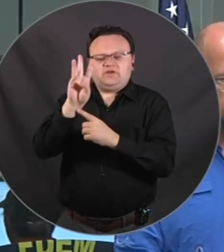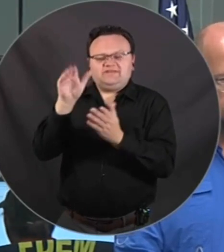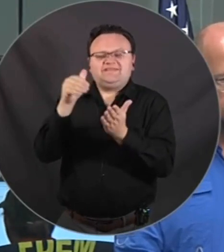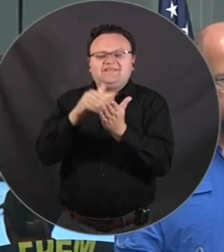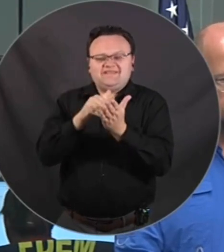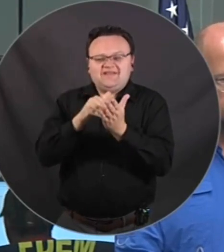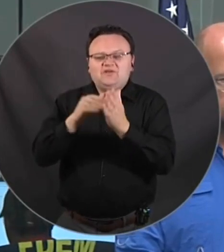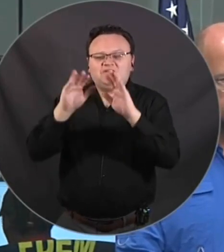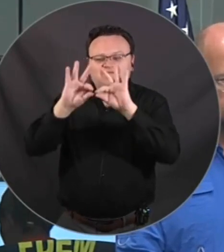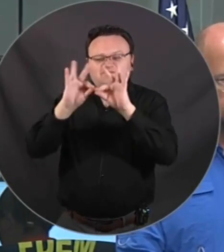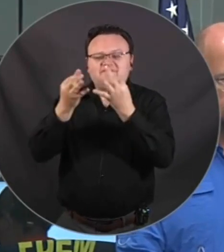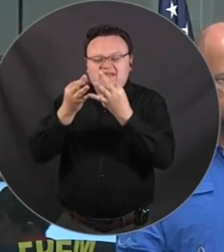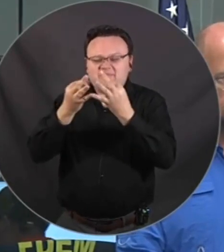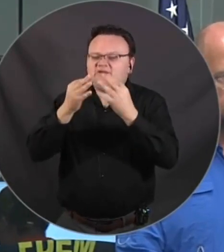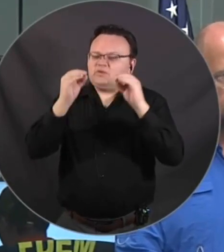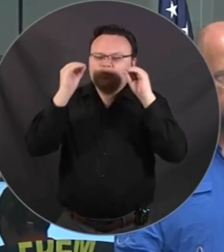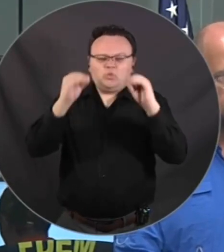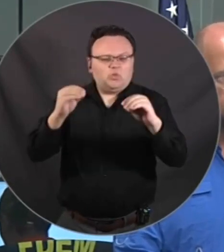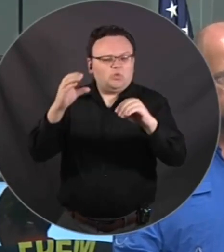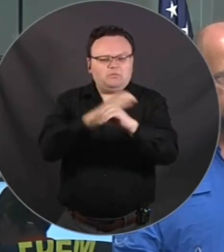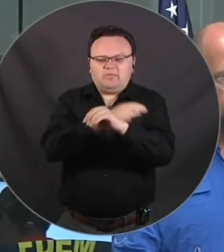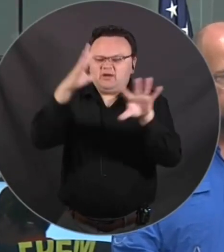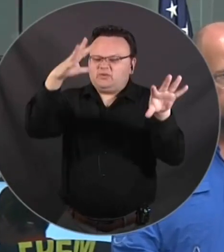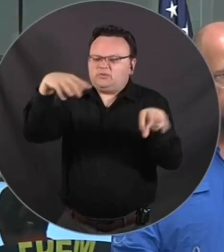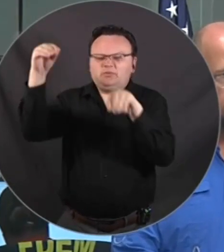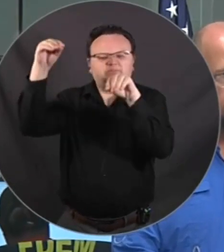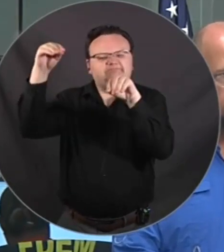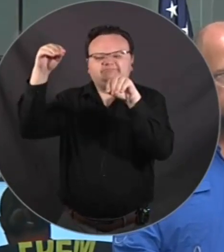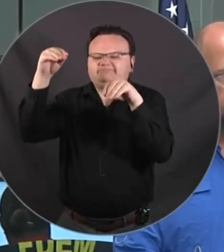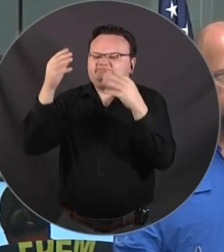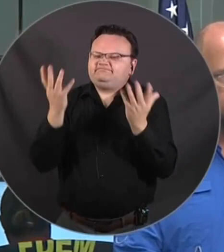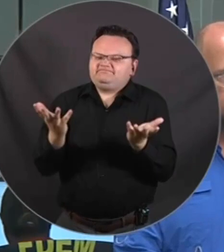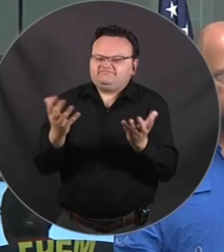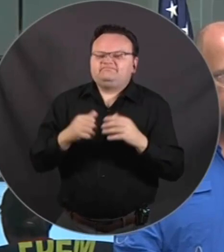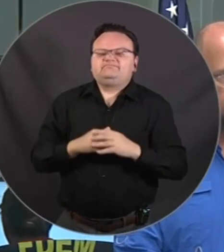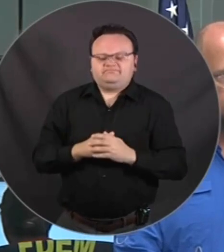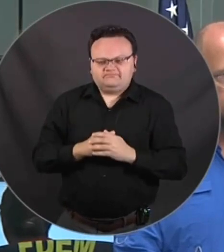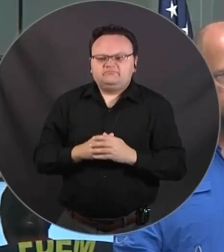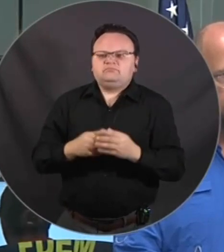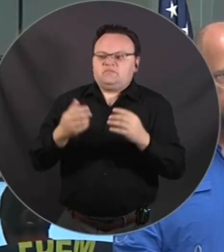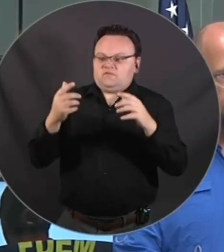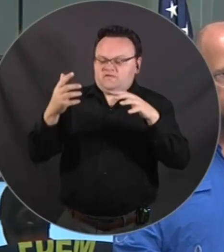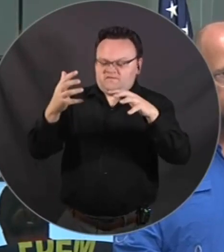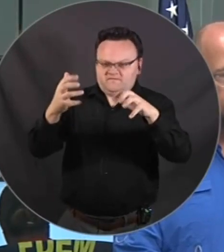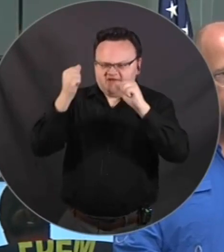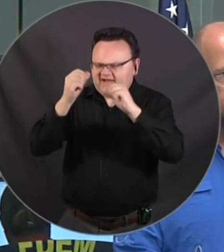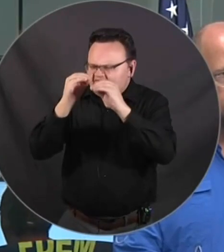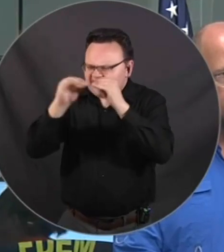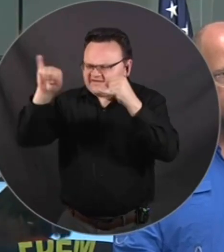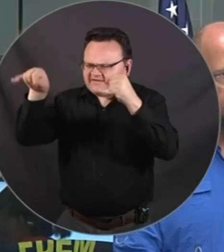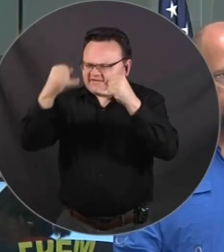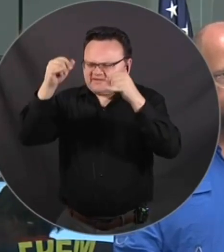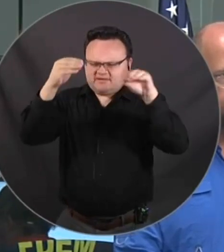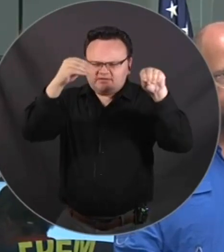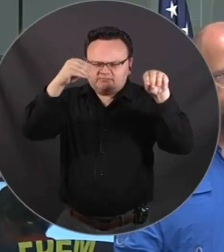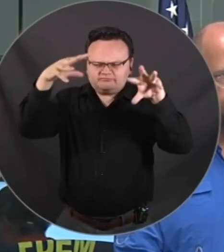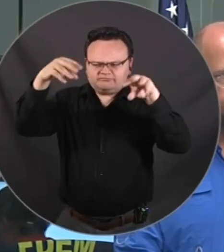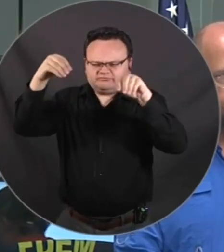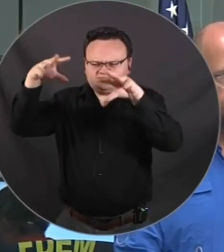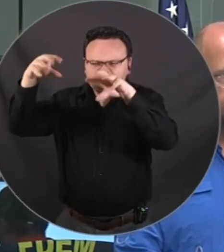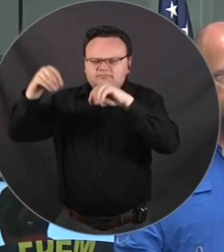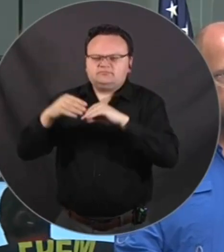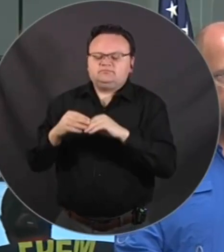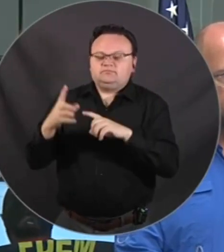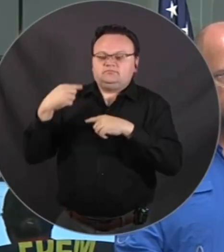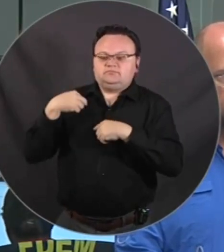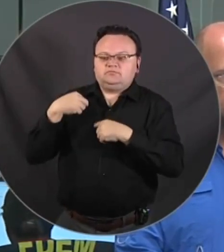outages reported across the state, but power is being restored quickly. Thus far, 420,000